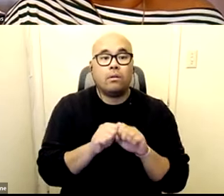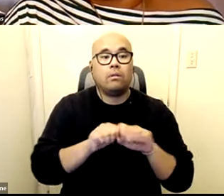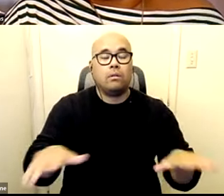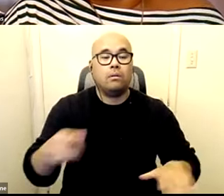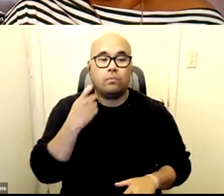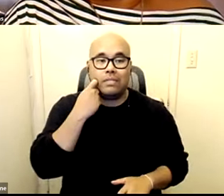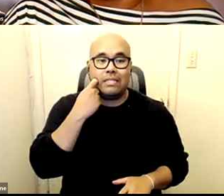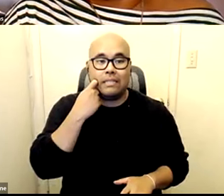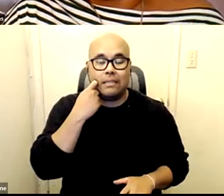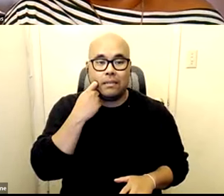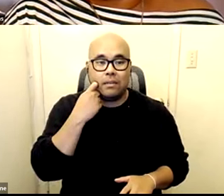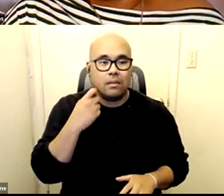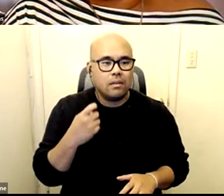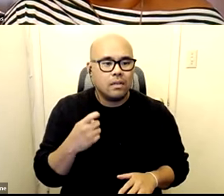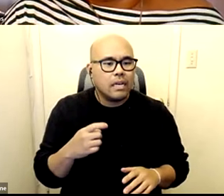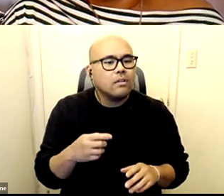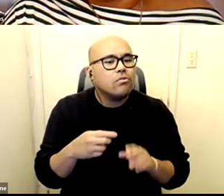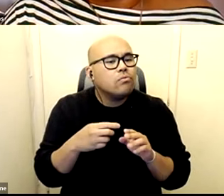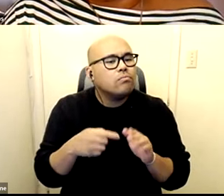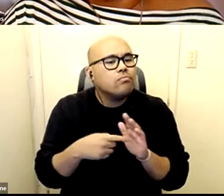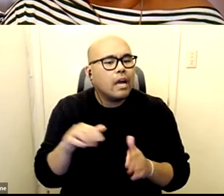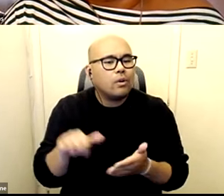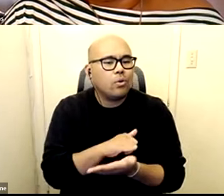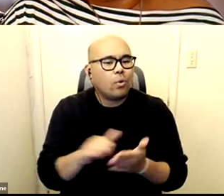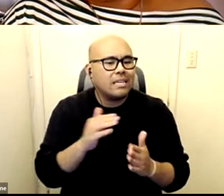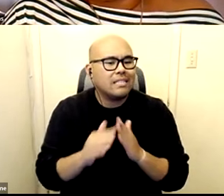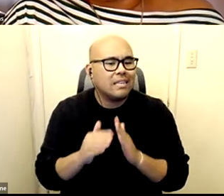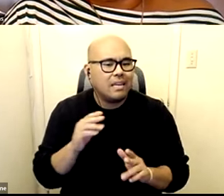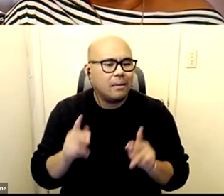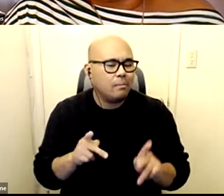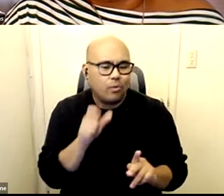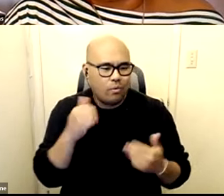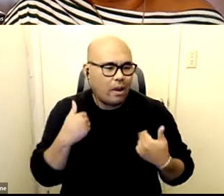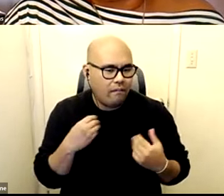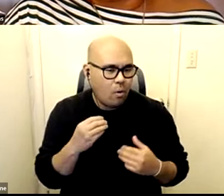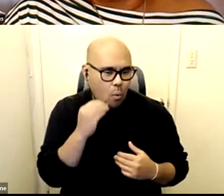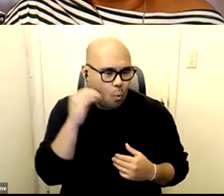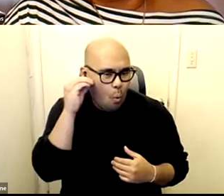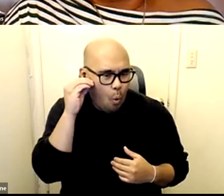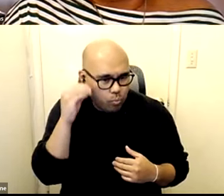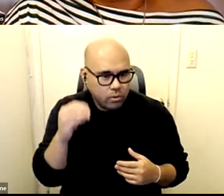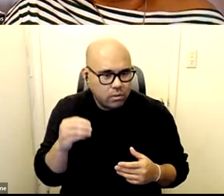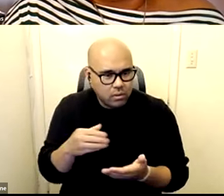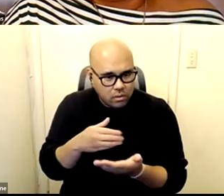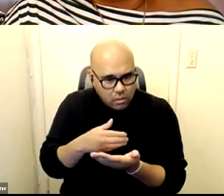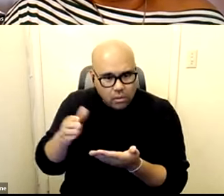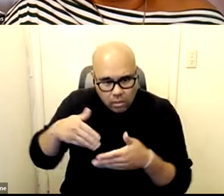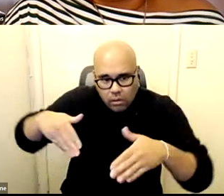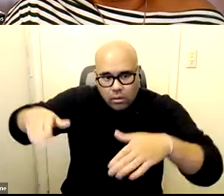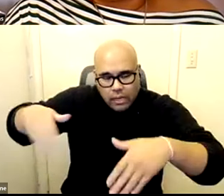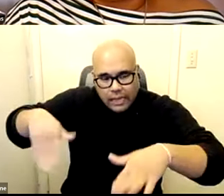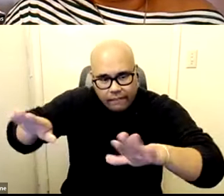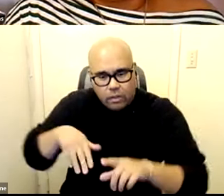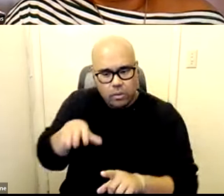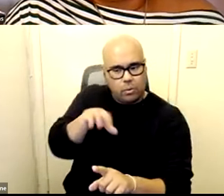uh a home an encampment in new york city of people who are unstably housed being cleared and you know they're asking somebody you know what what would make